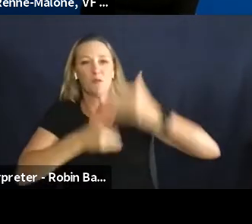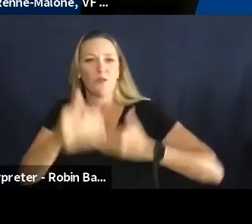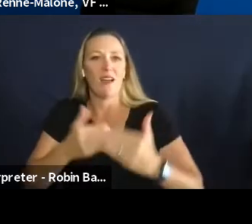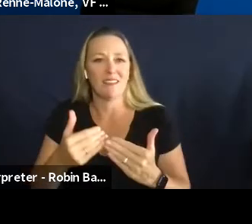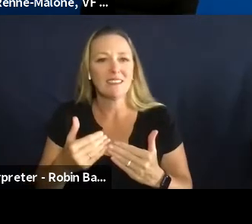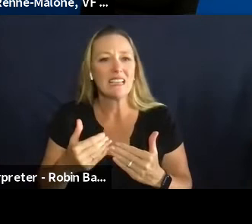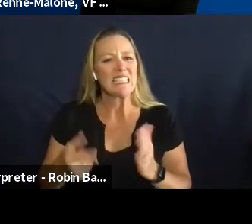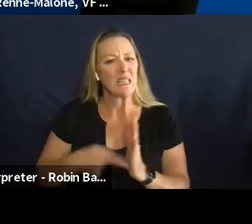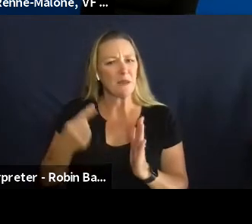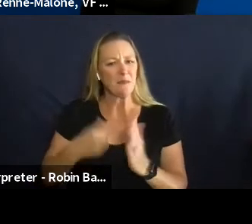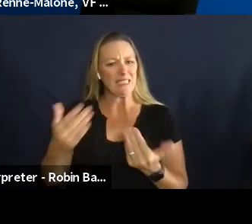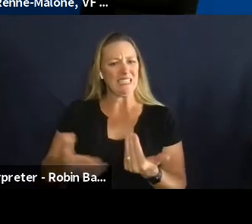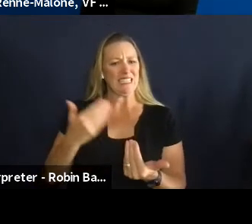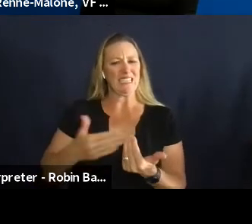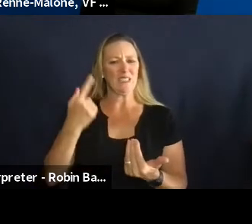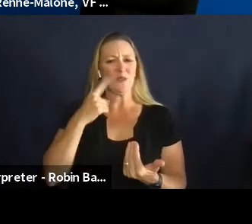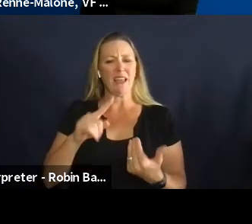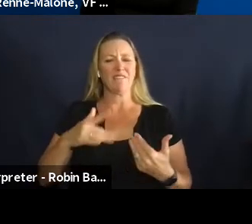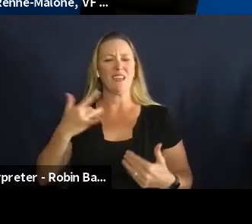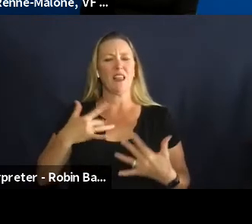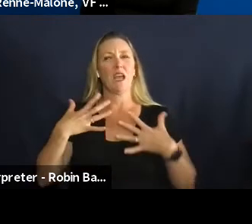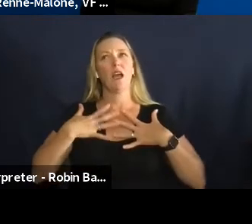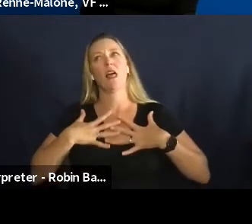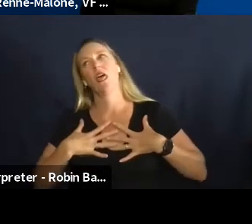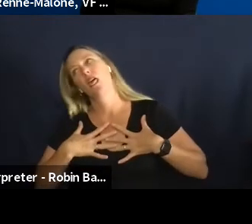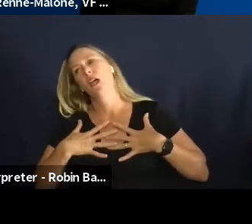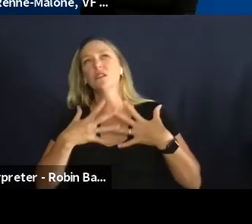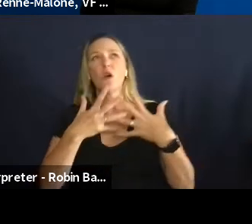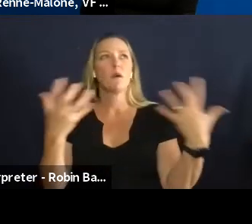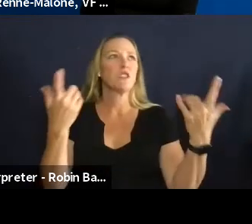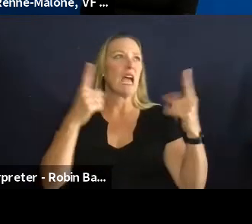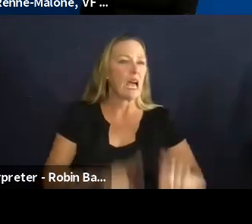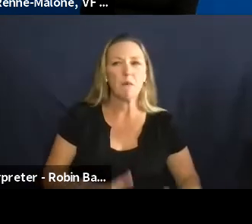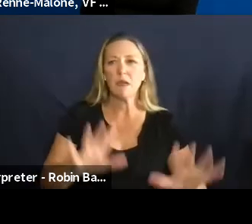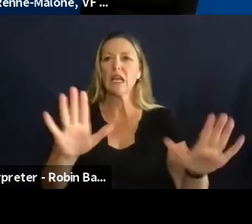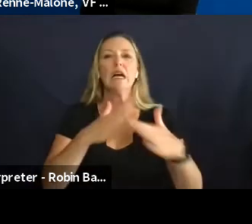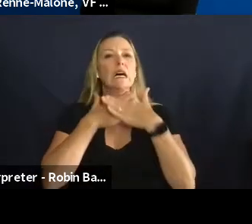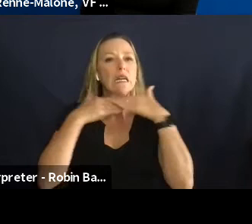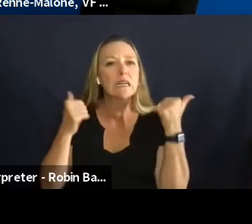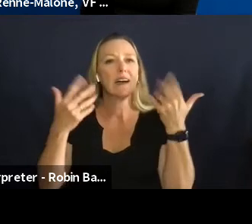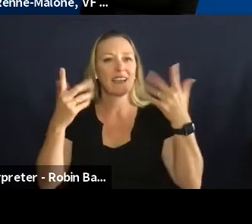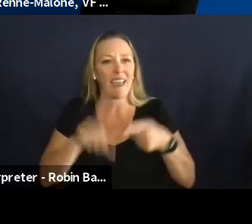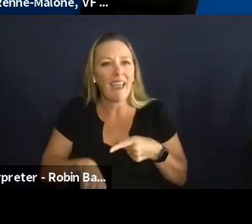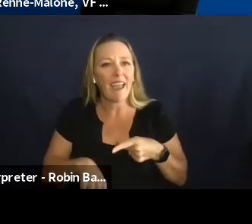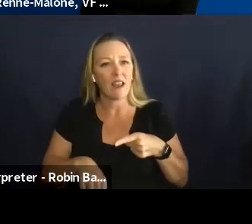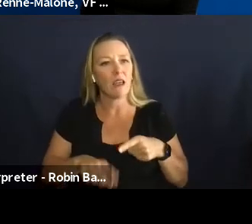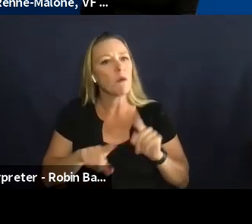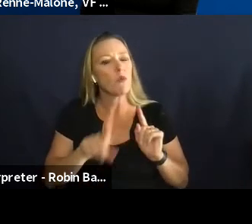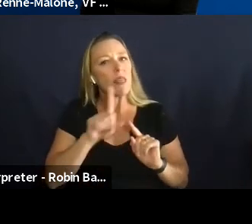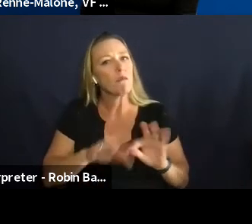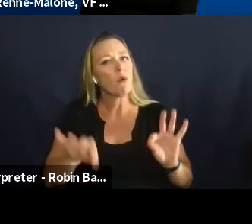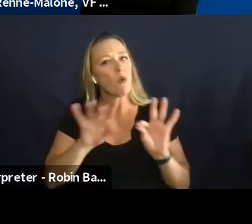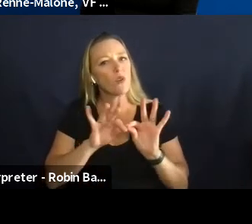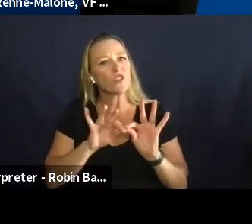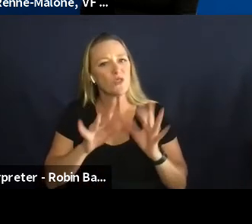to just kind of get bogged down and want to wash your hands of things but it's it's really um like you said it comes down to tenacity it's really